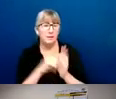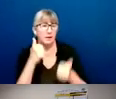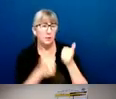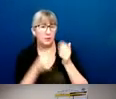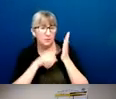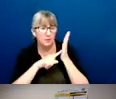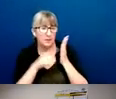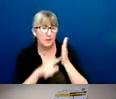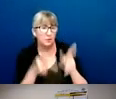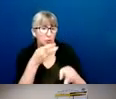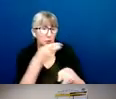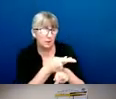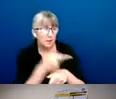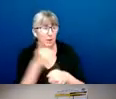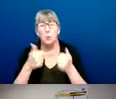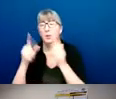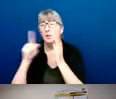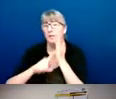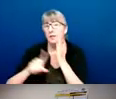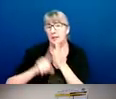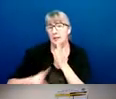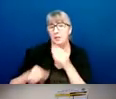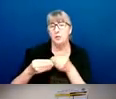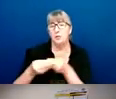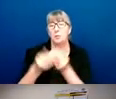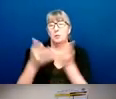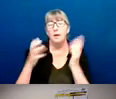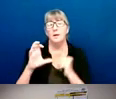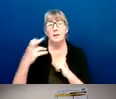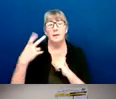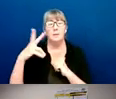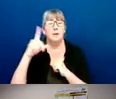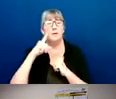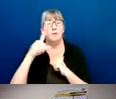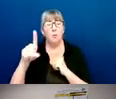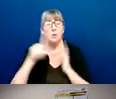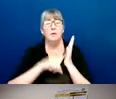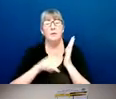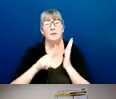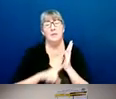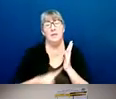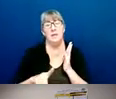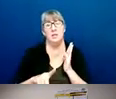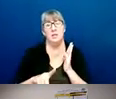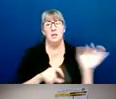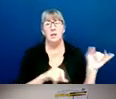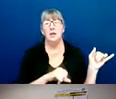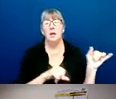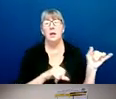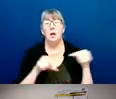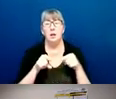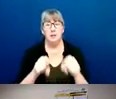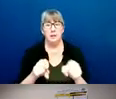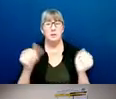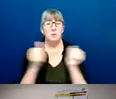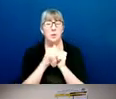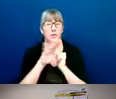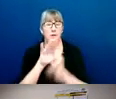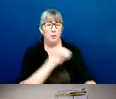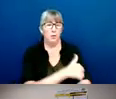and which investigations to provide to CPD for investigation, consistent with their authority for the MCC.